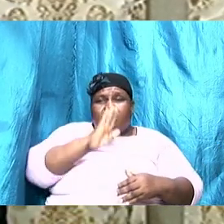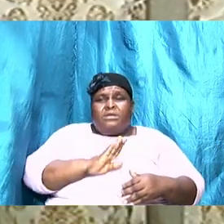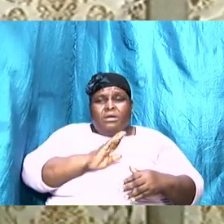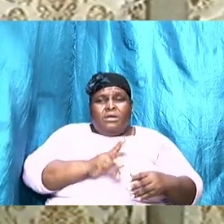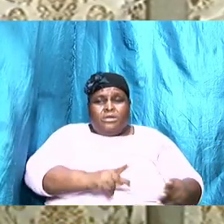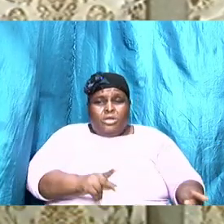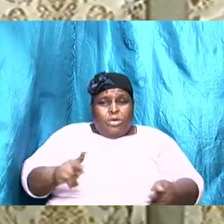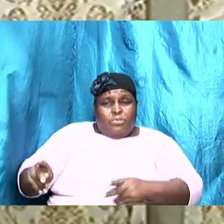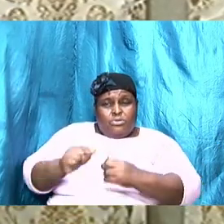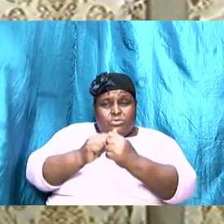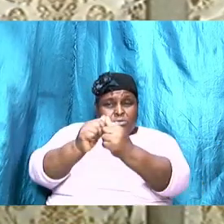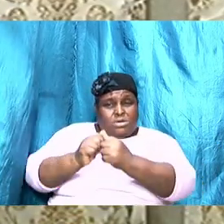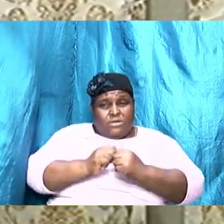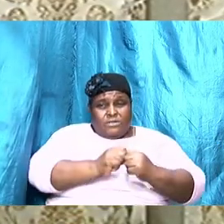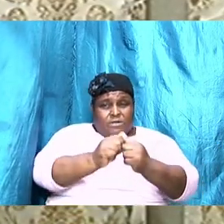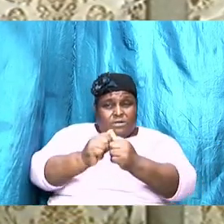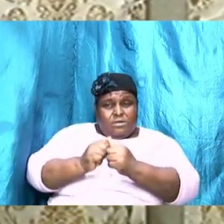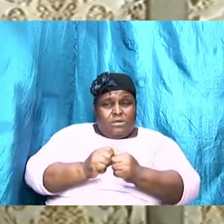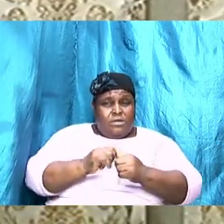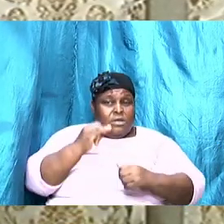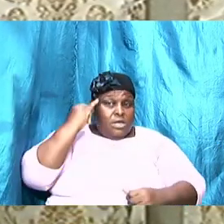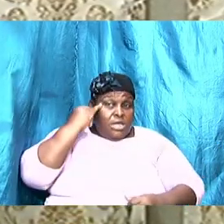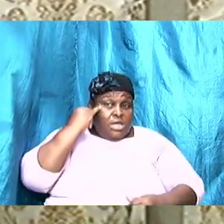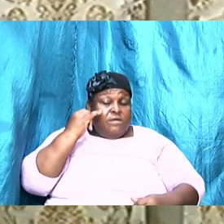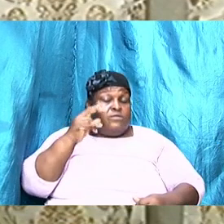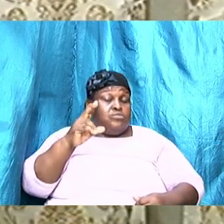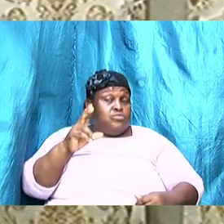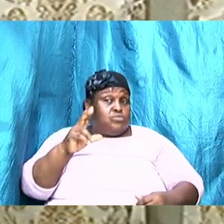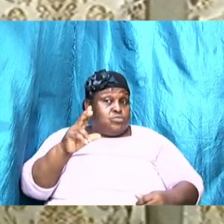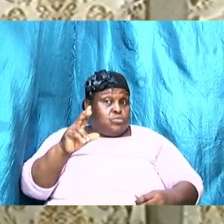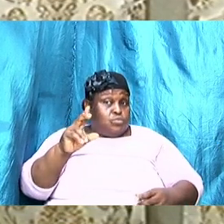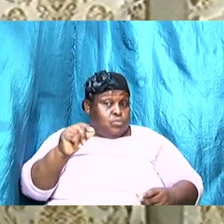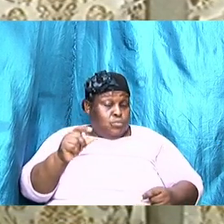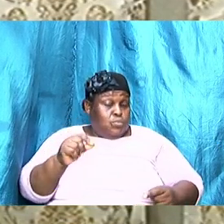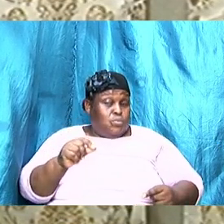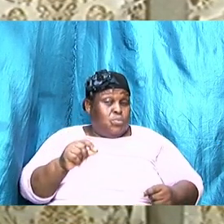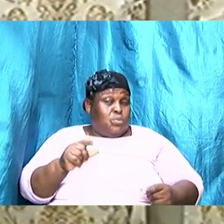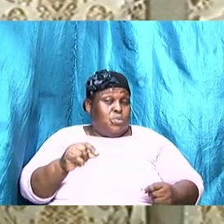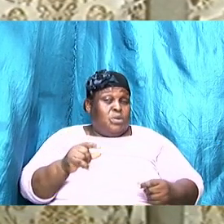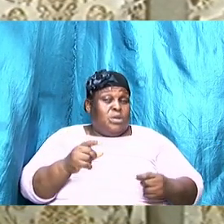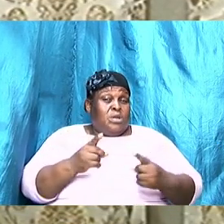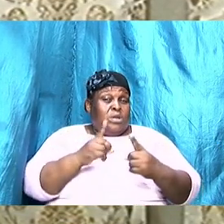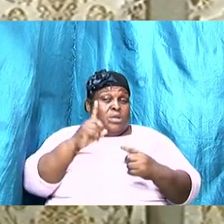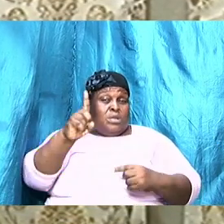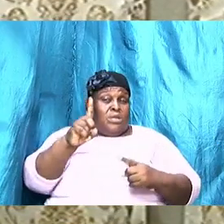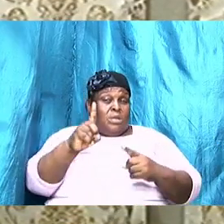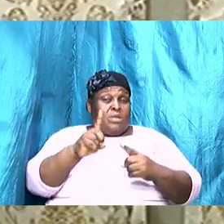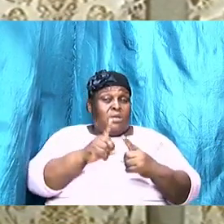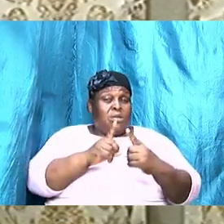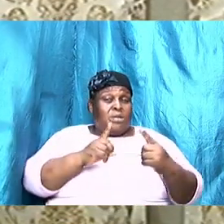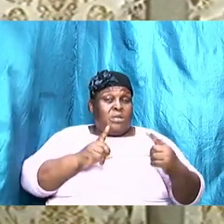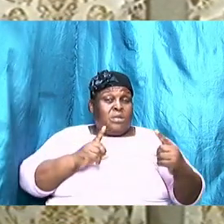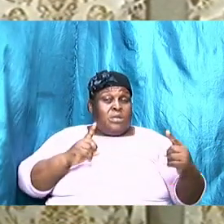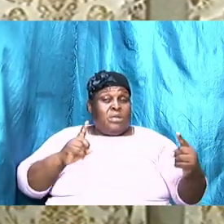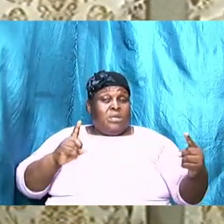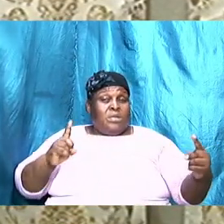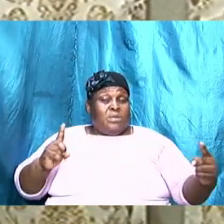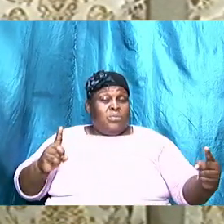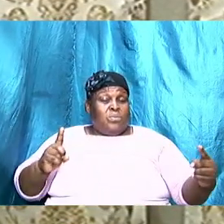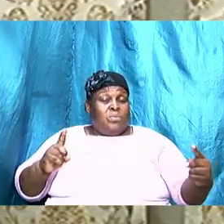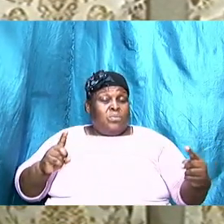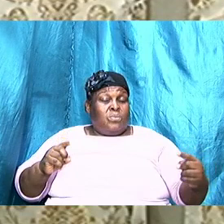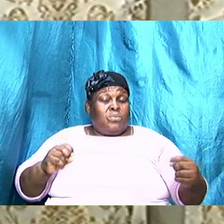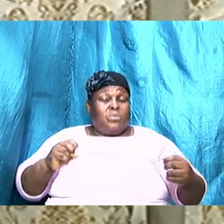if we do it singly we are decimating something